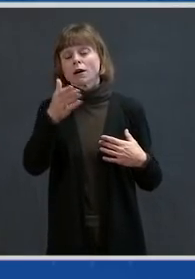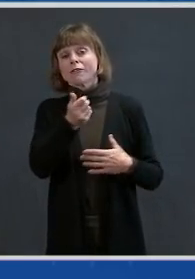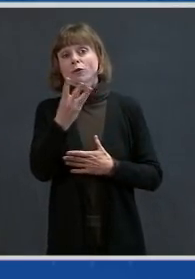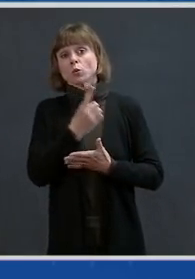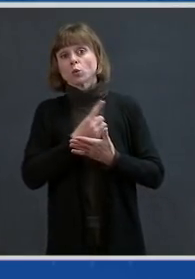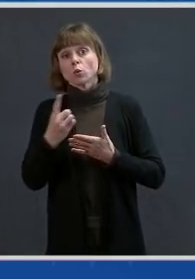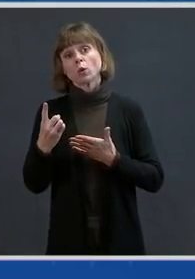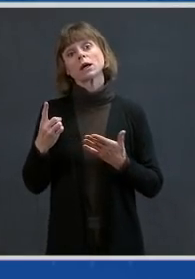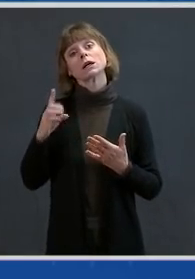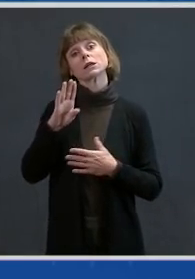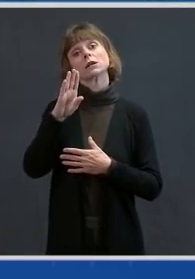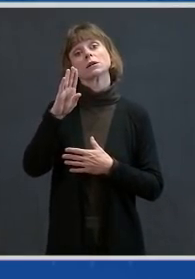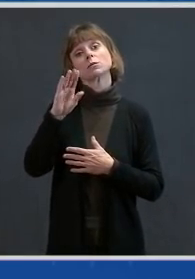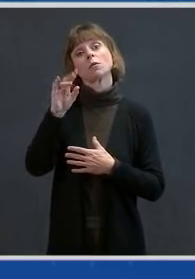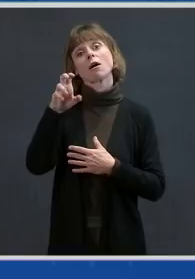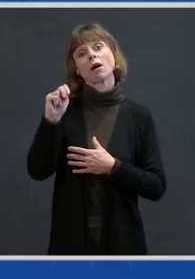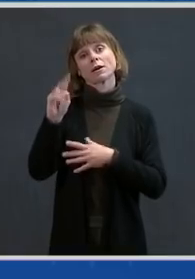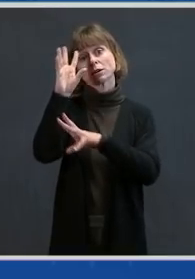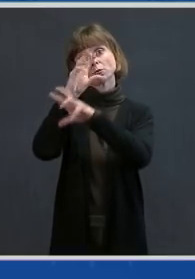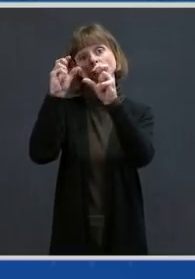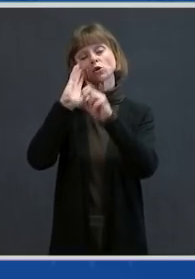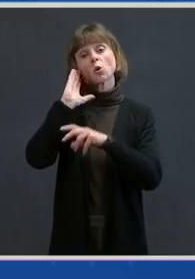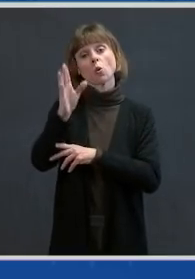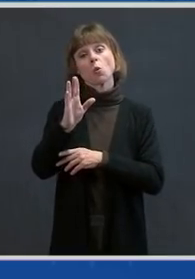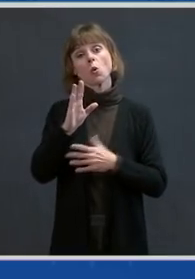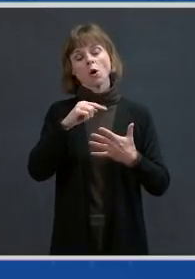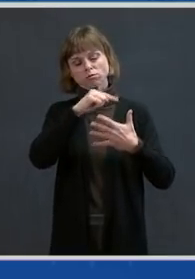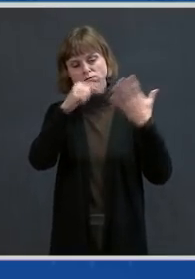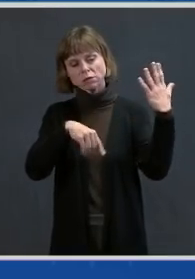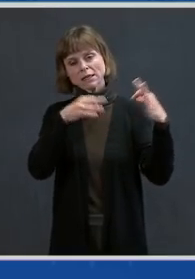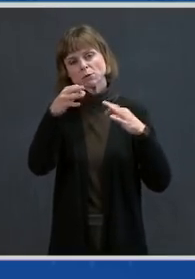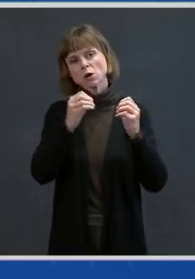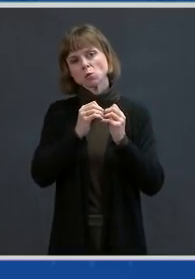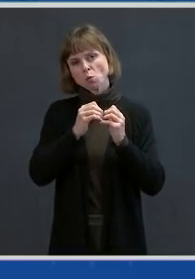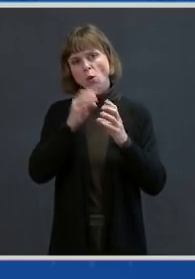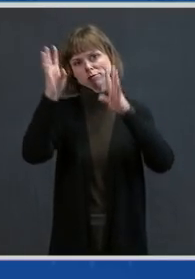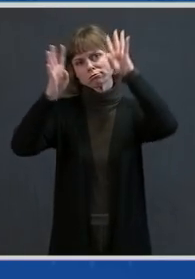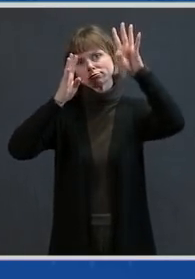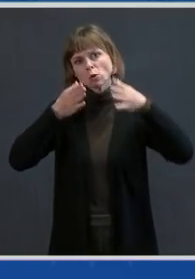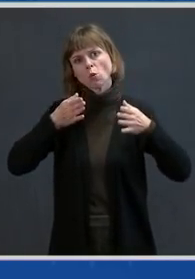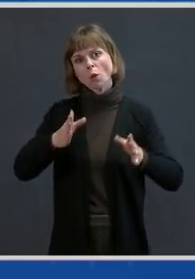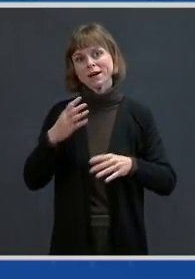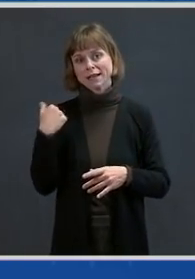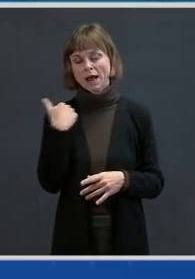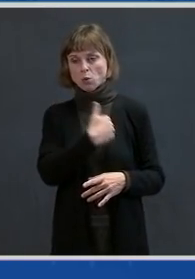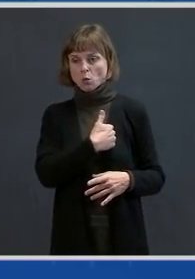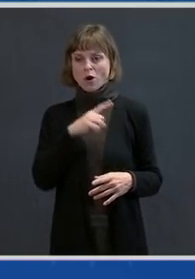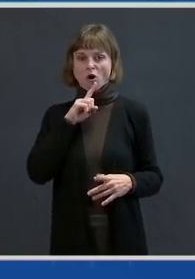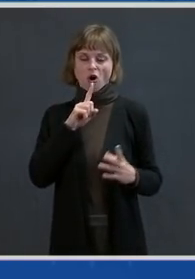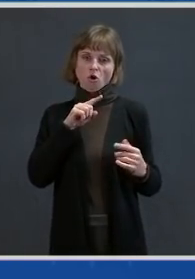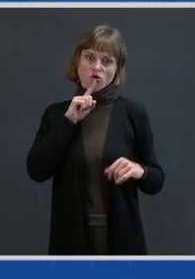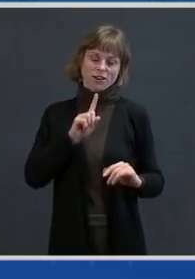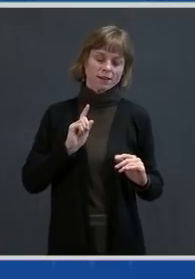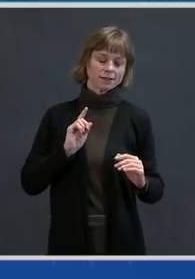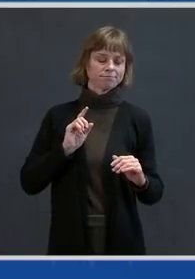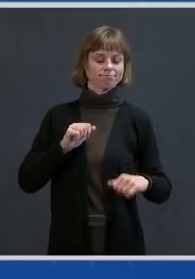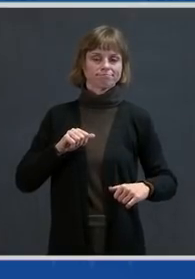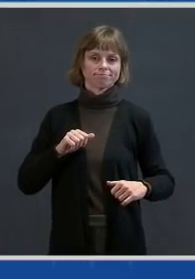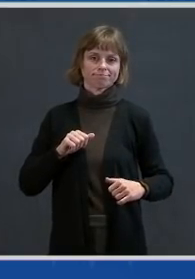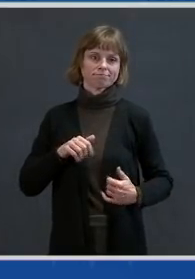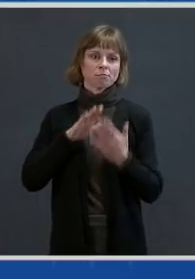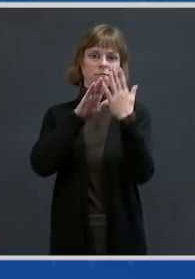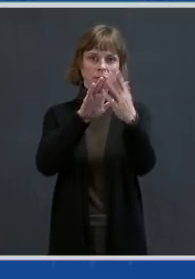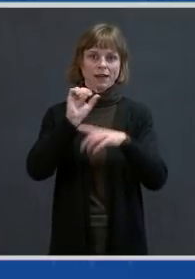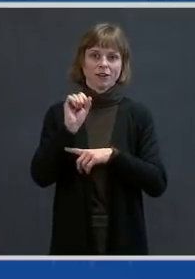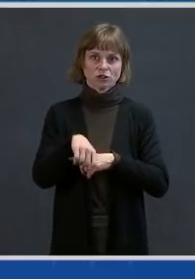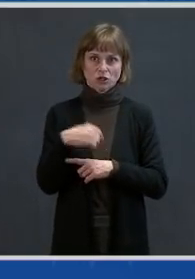highlight more innovative ways, and America's private sector is rising to the challenge as we put this crisis